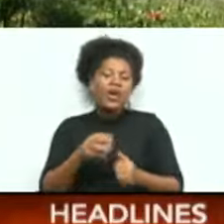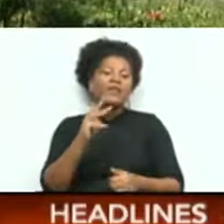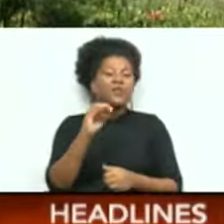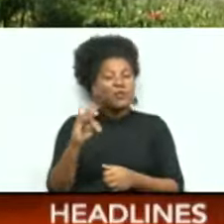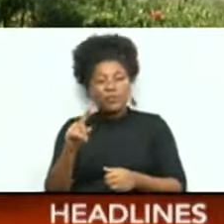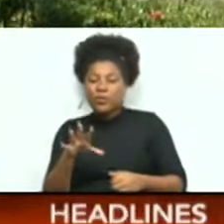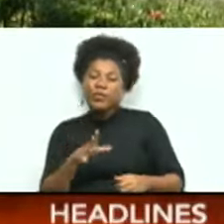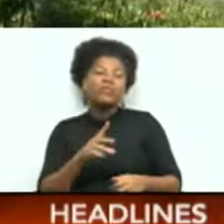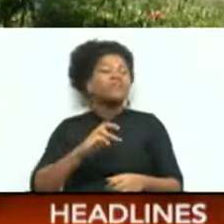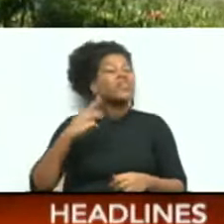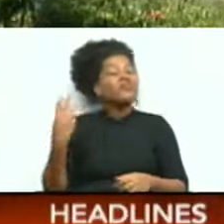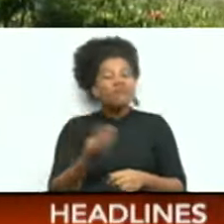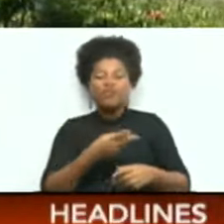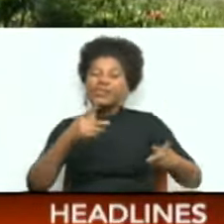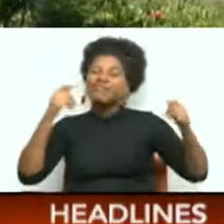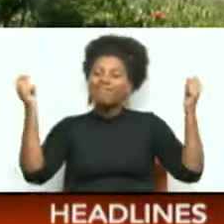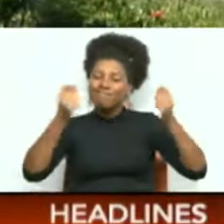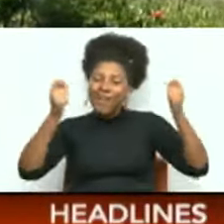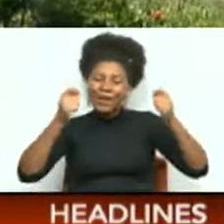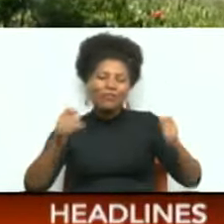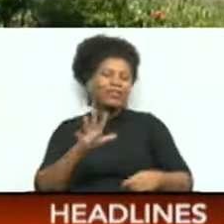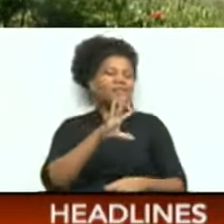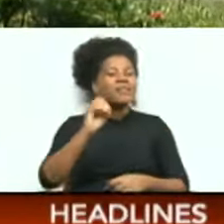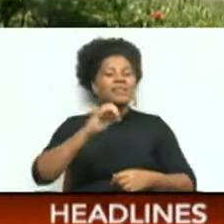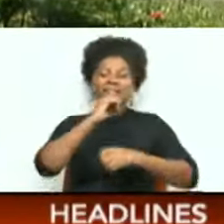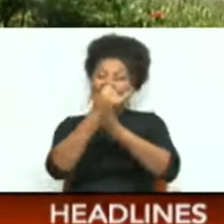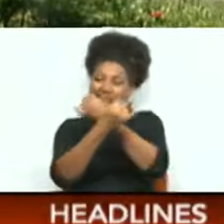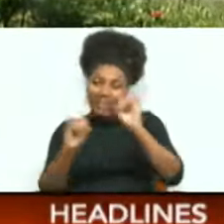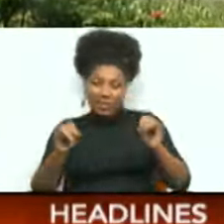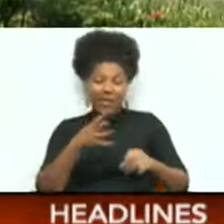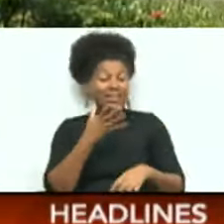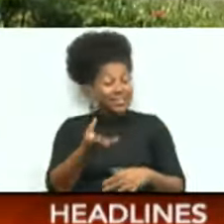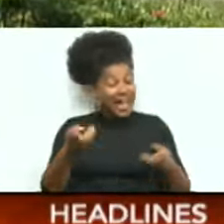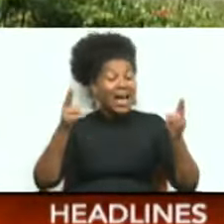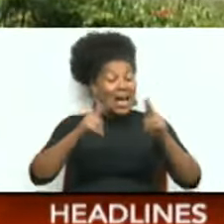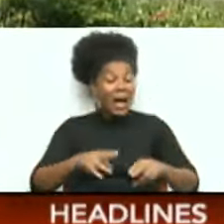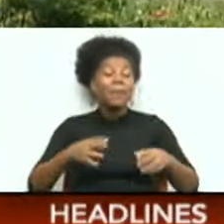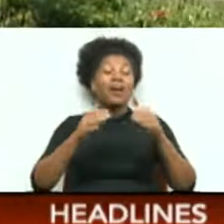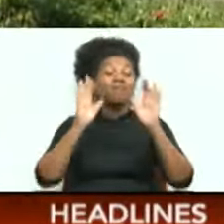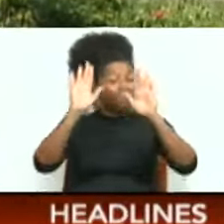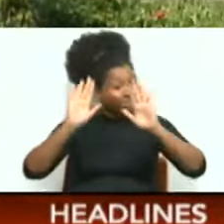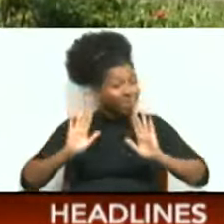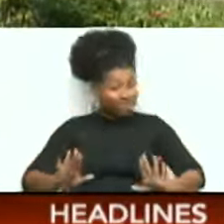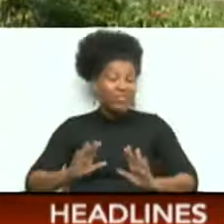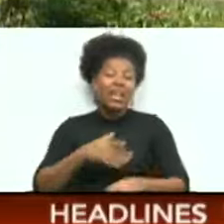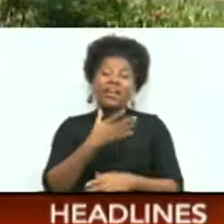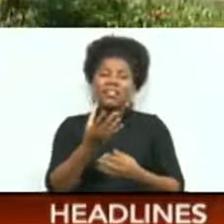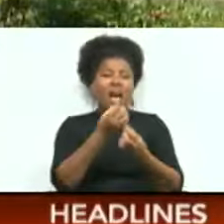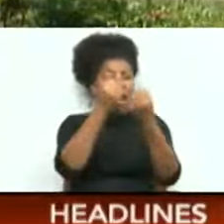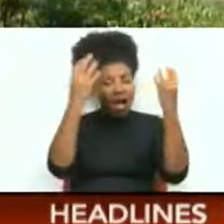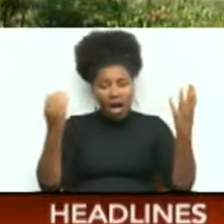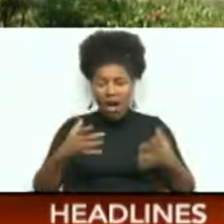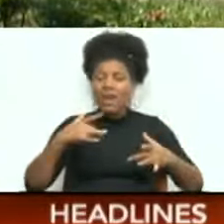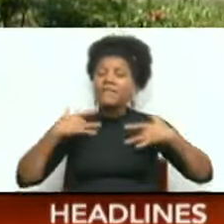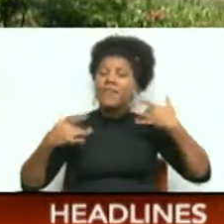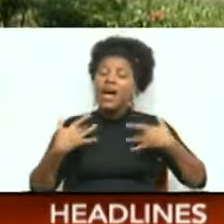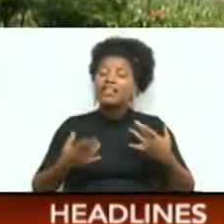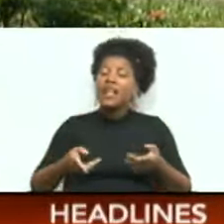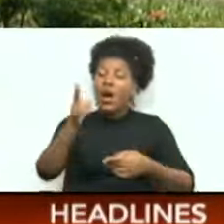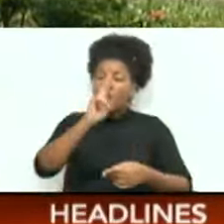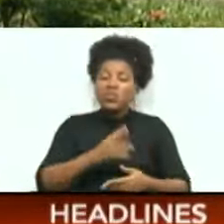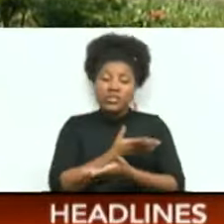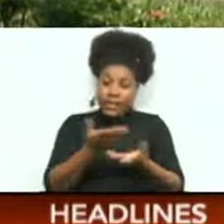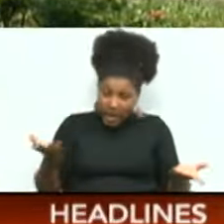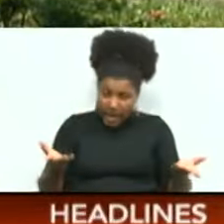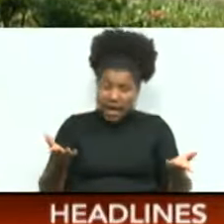is celebrating 50th year independence. That went off quite well. There are a series of other events that will be hosted. And so